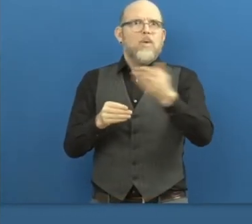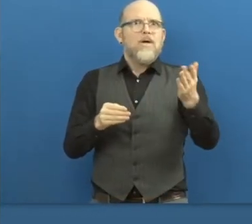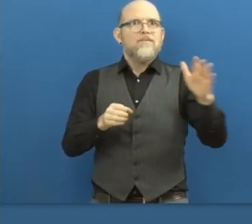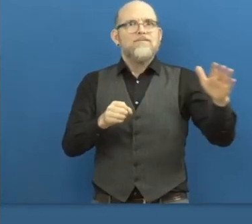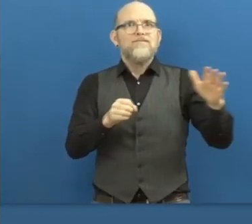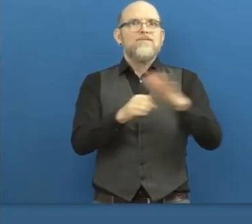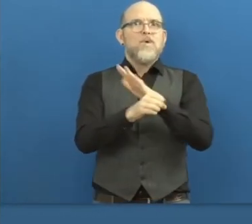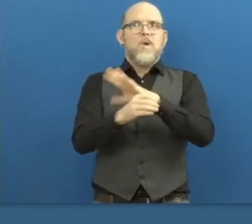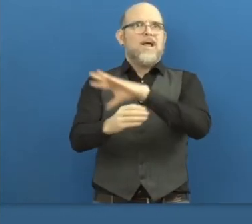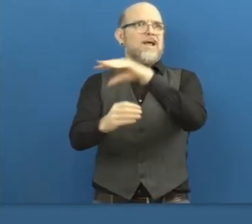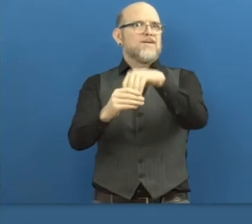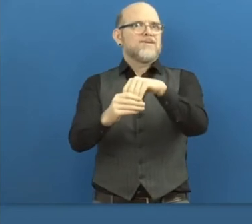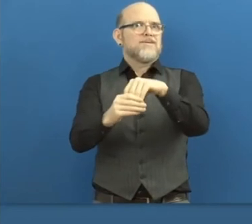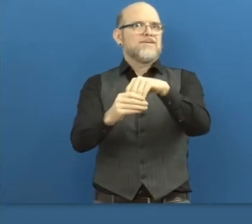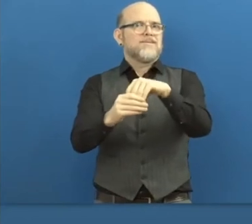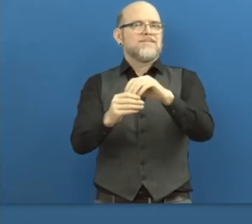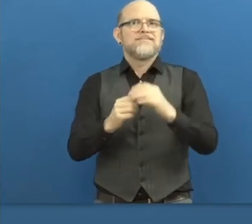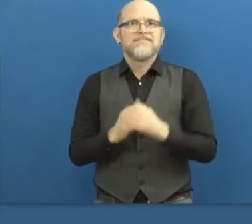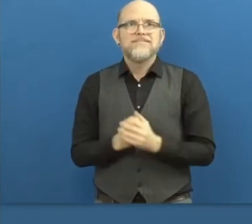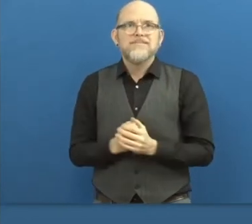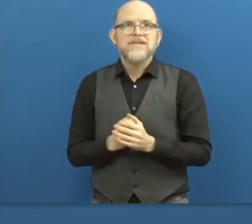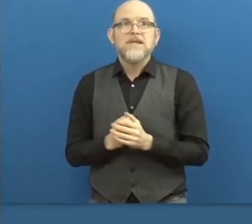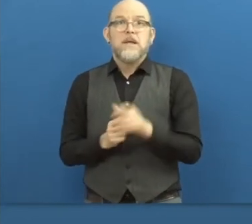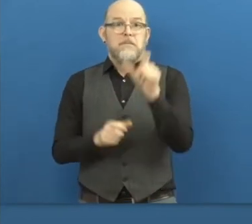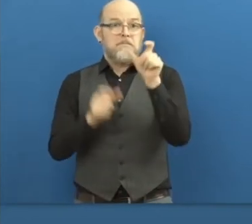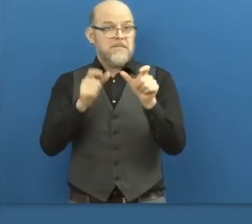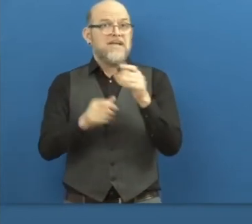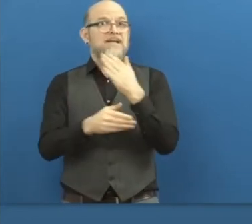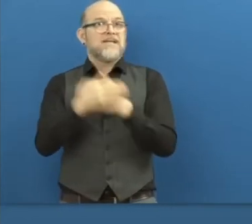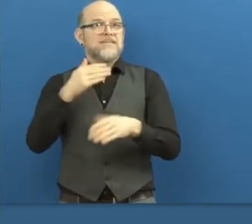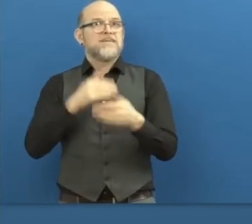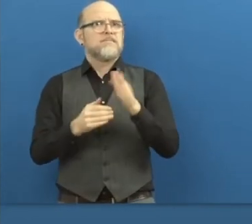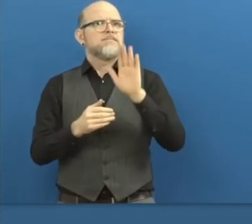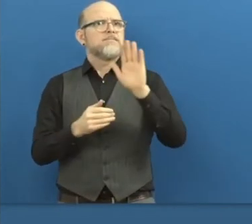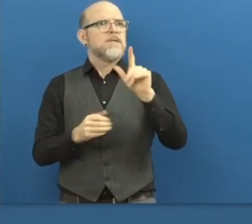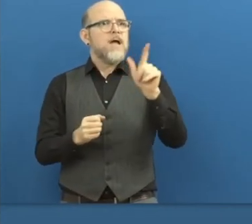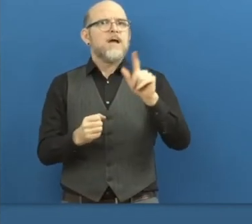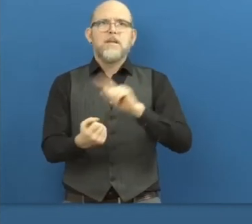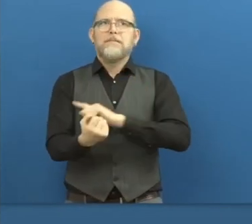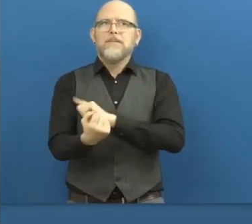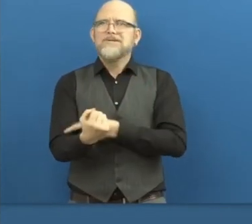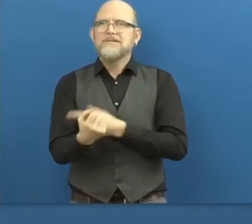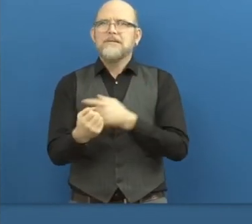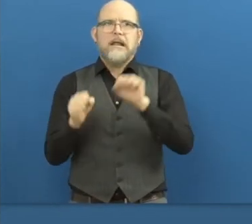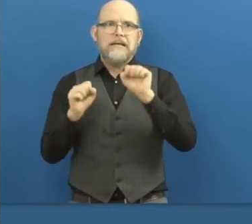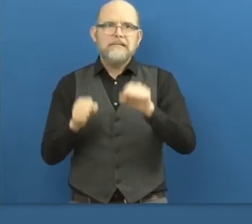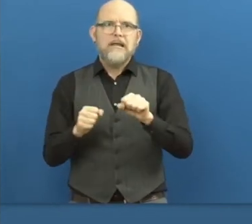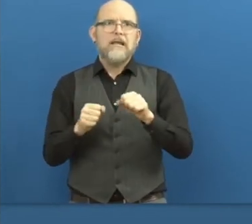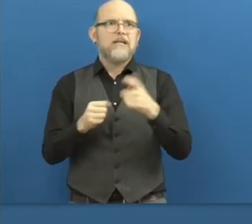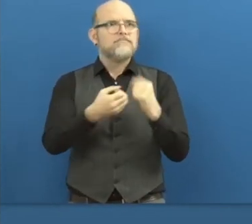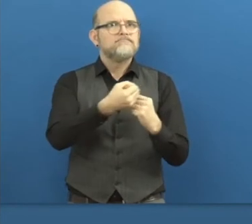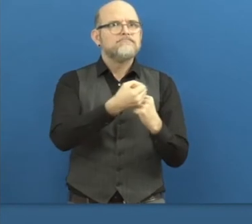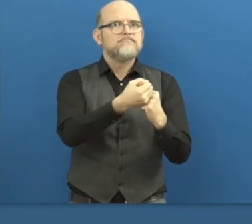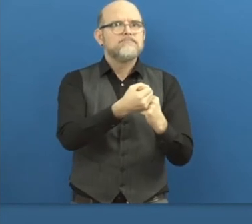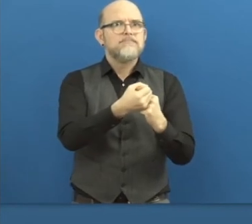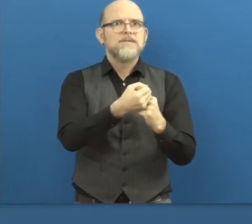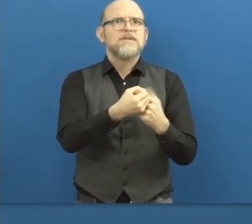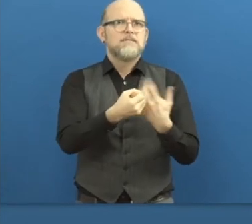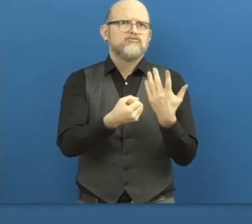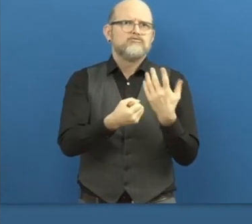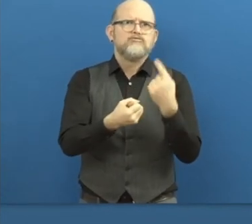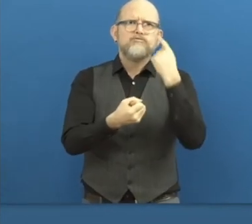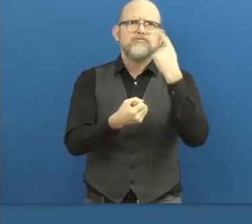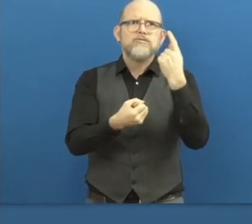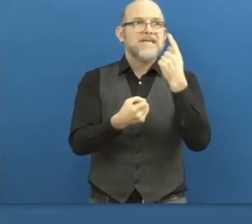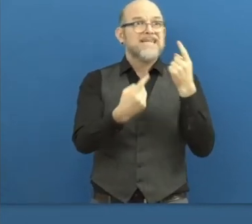fully enable possibilities of people with disabilities. One of those is to change the culture